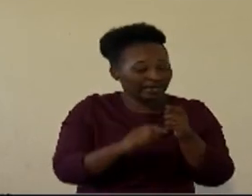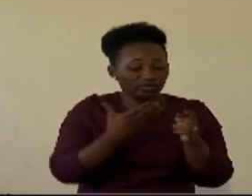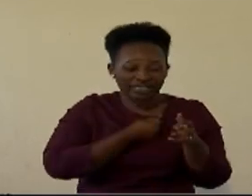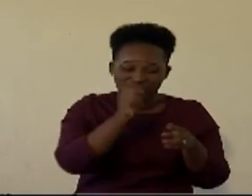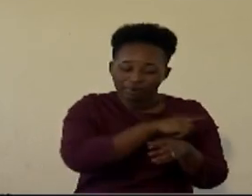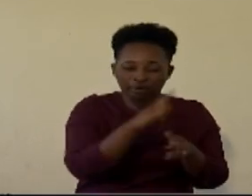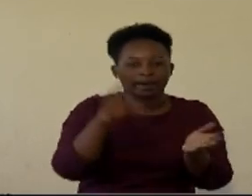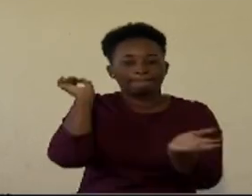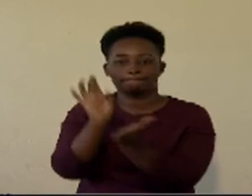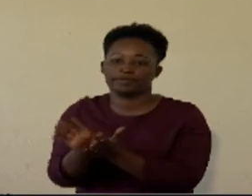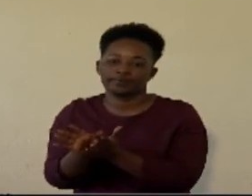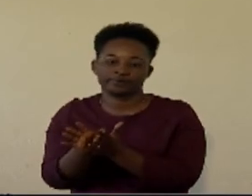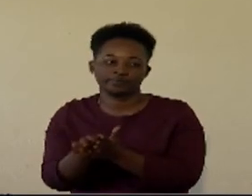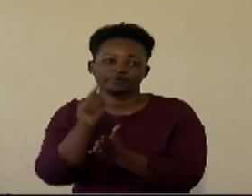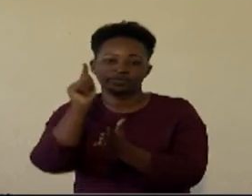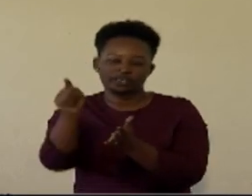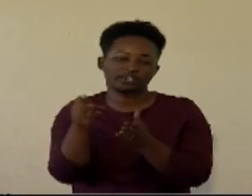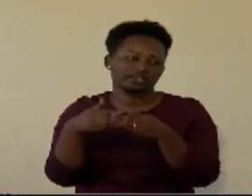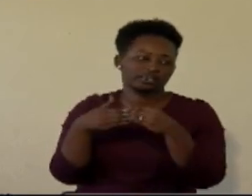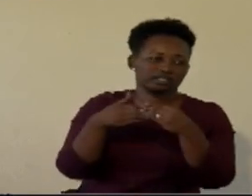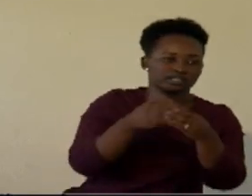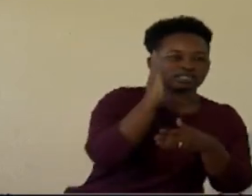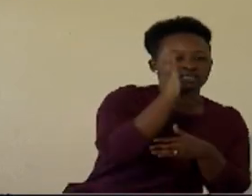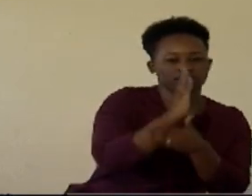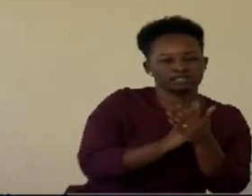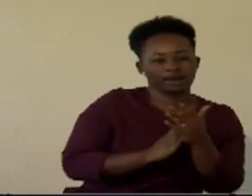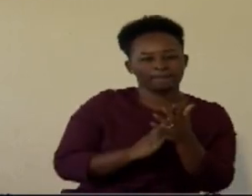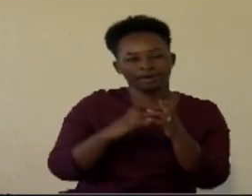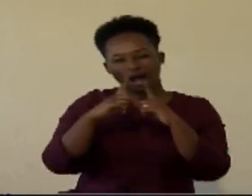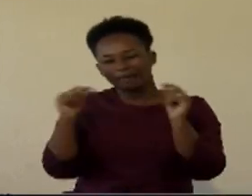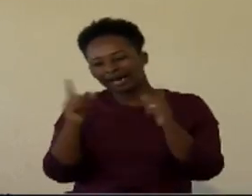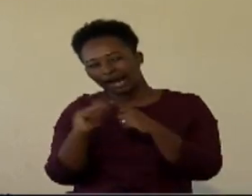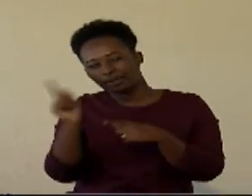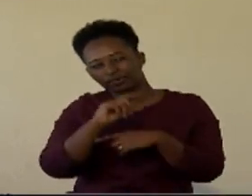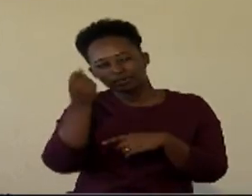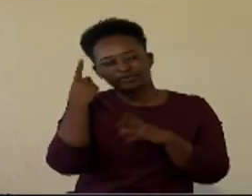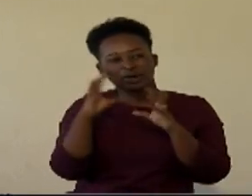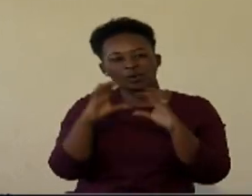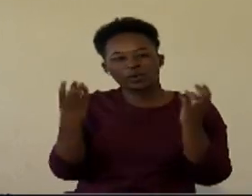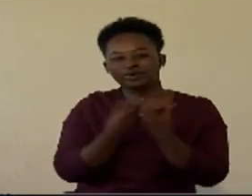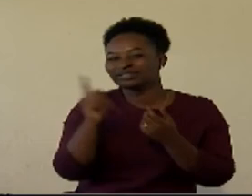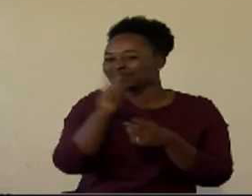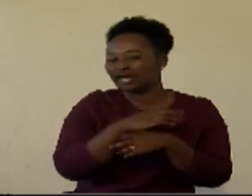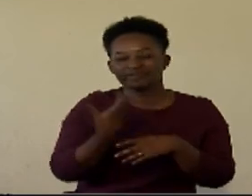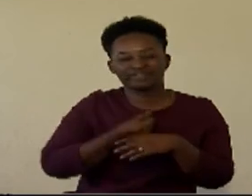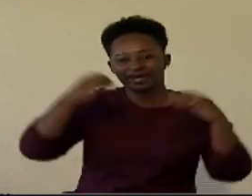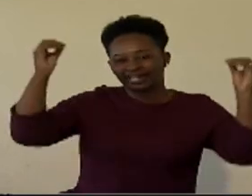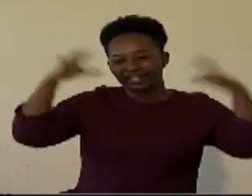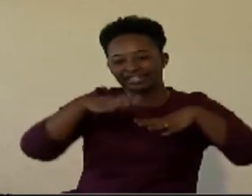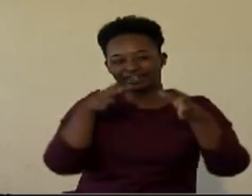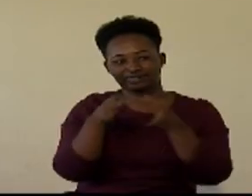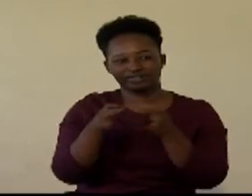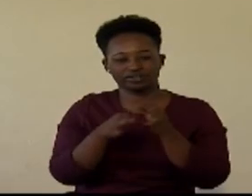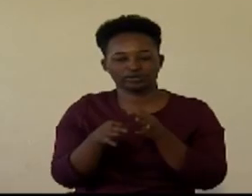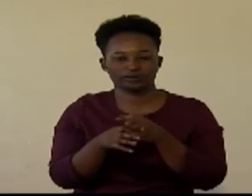which leaves us in some mysterious world a world that has no clear definition which takes us to